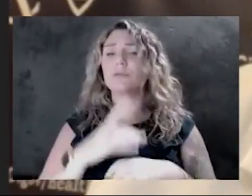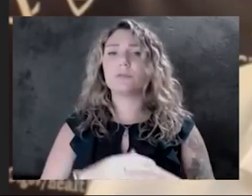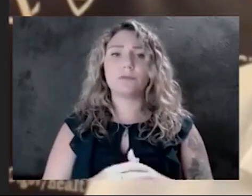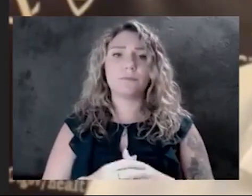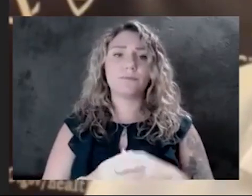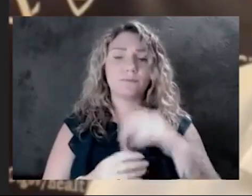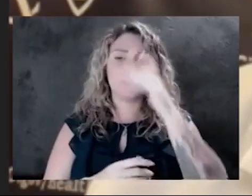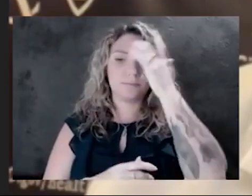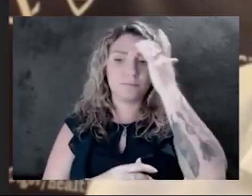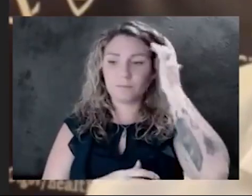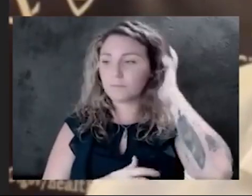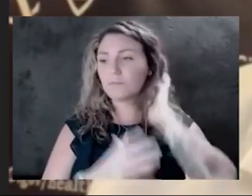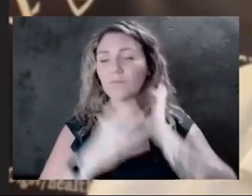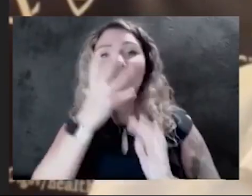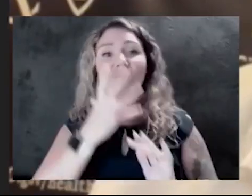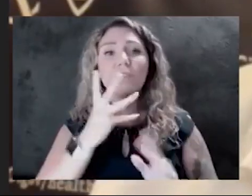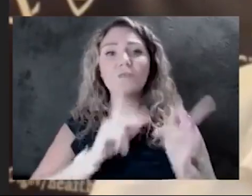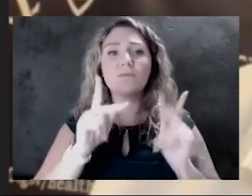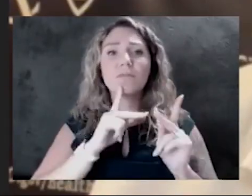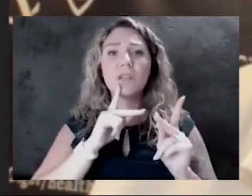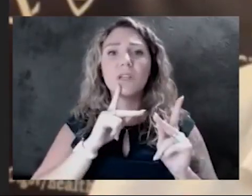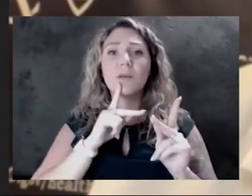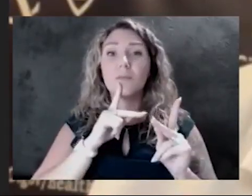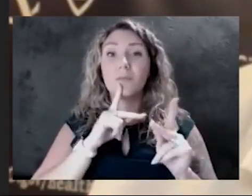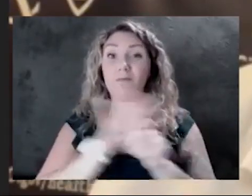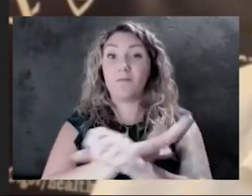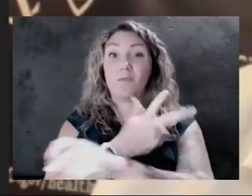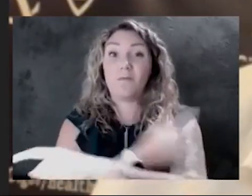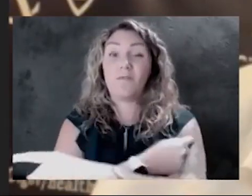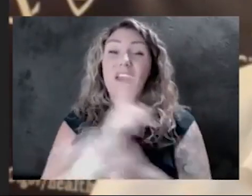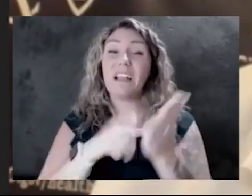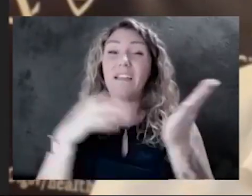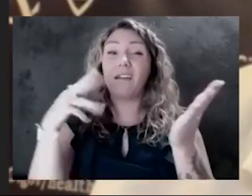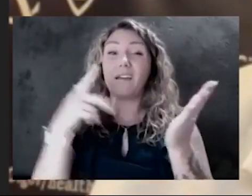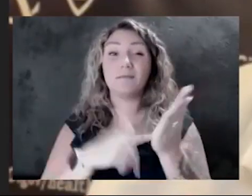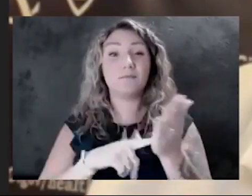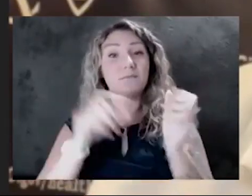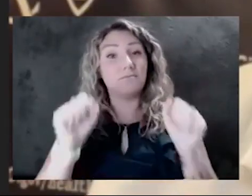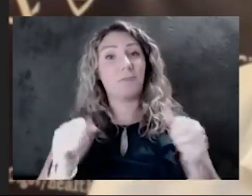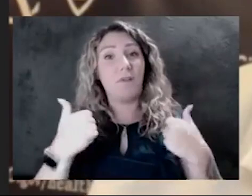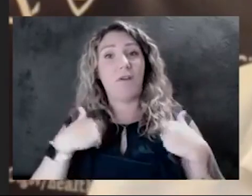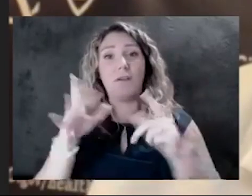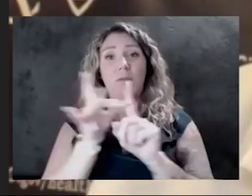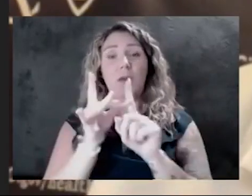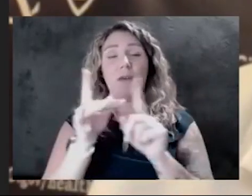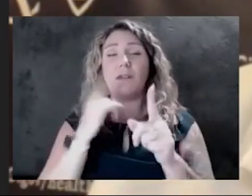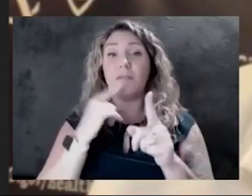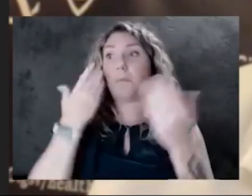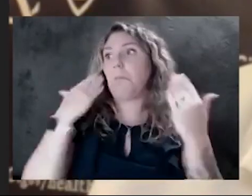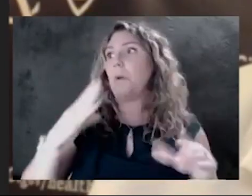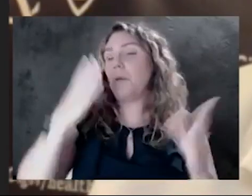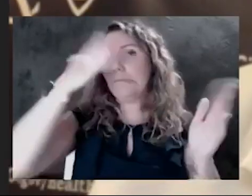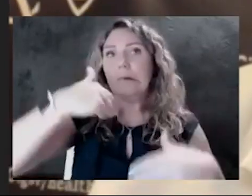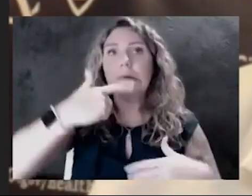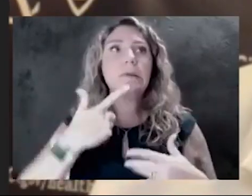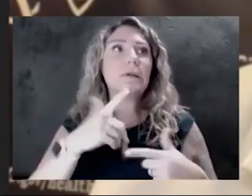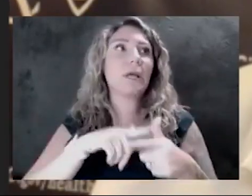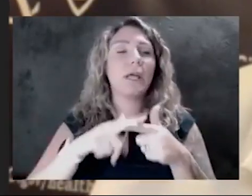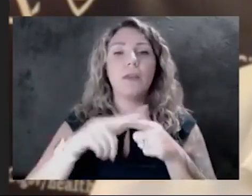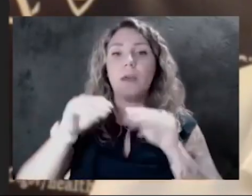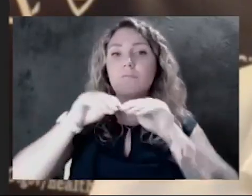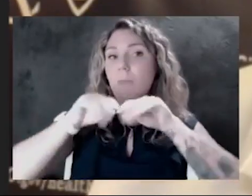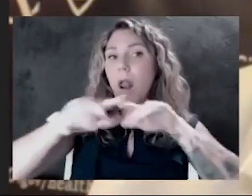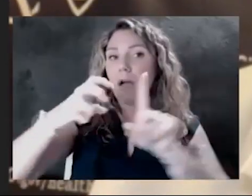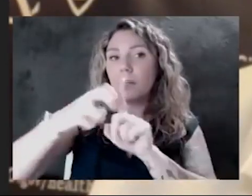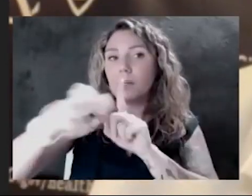who are fully vaccinated can occasionally get this virus and not know they have it and spread it to others. So it is good for